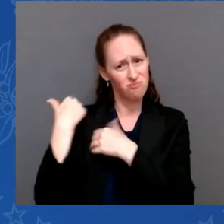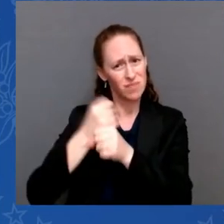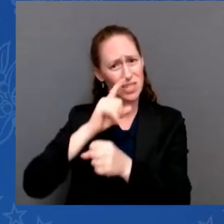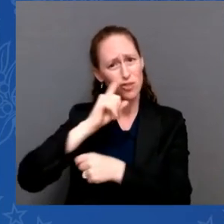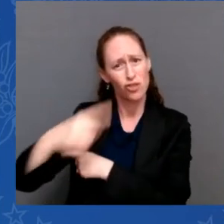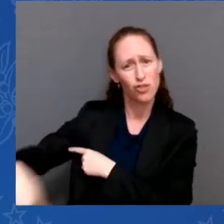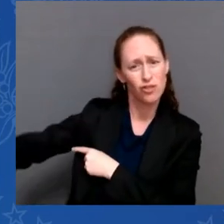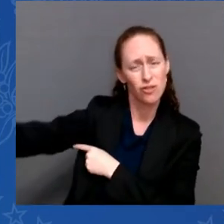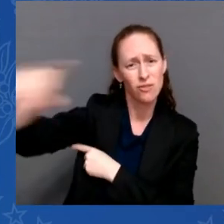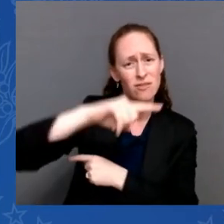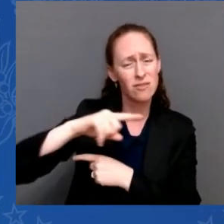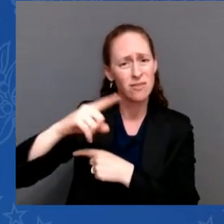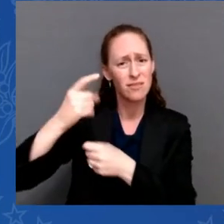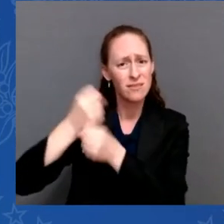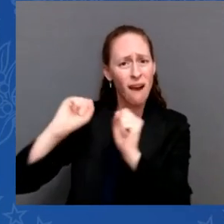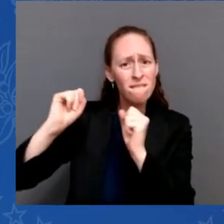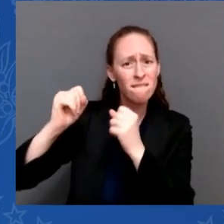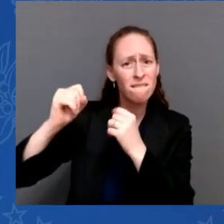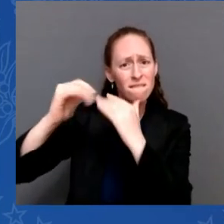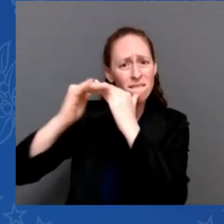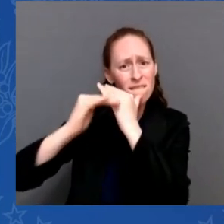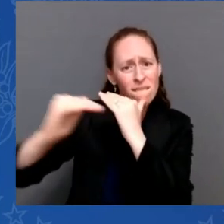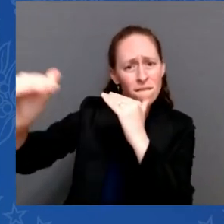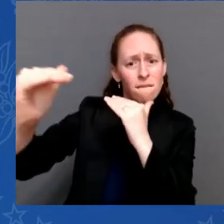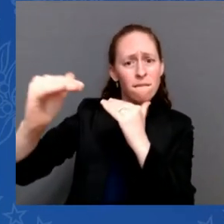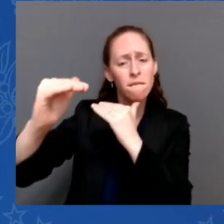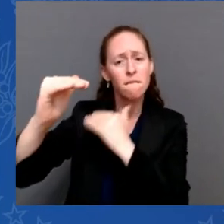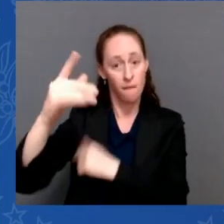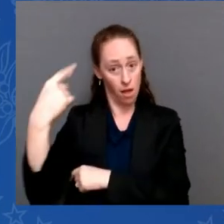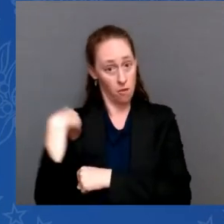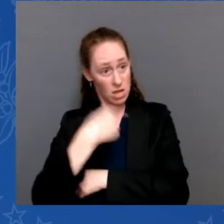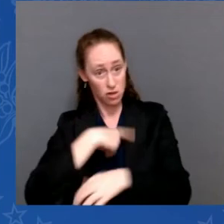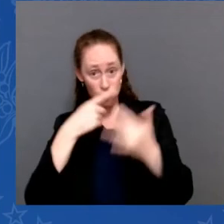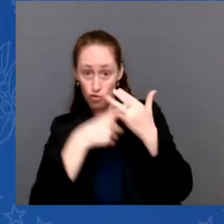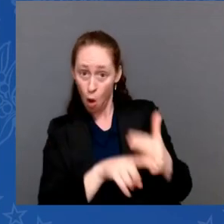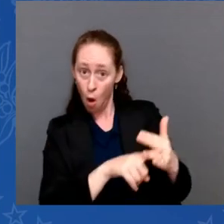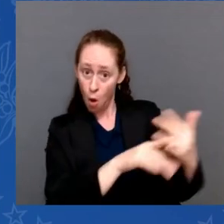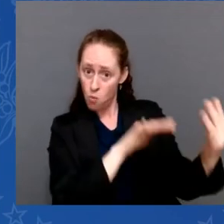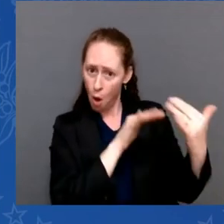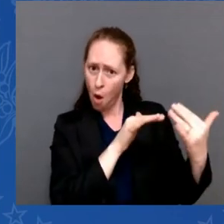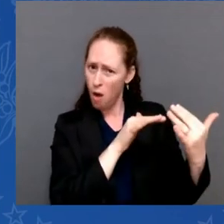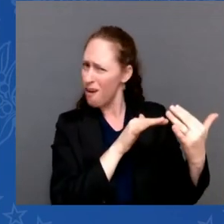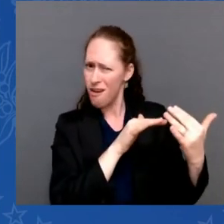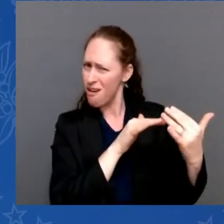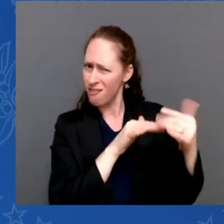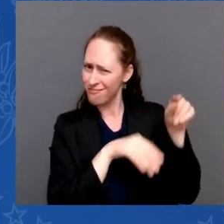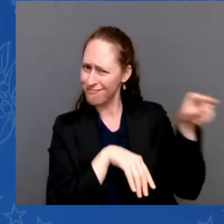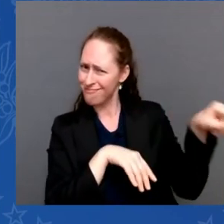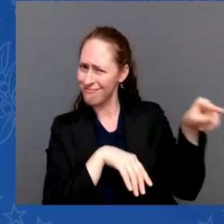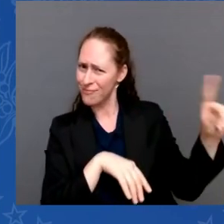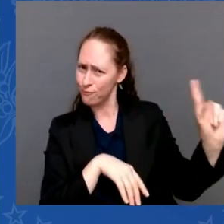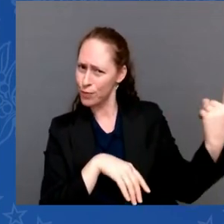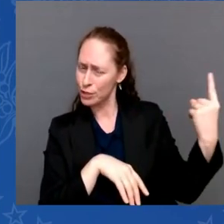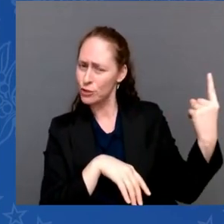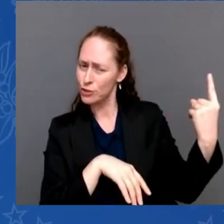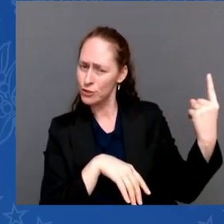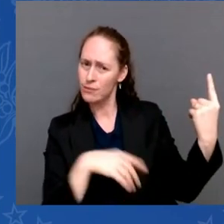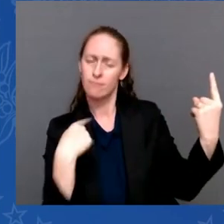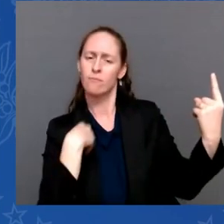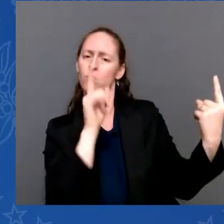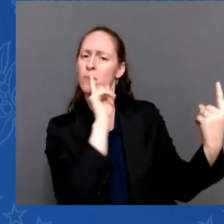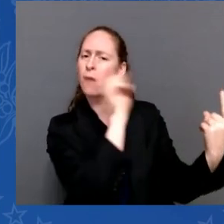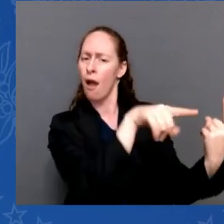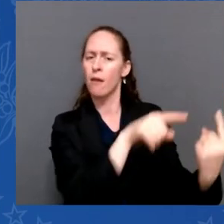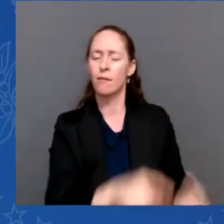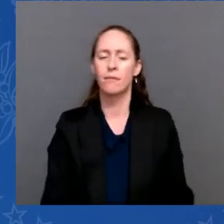seek this war against terror. It came to us. We answered with the same principles and resolve that have shaped us for a